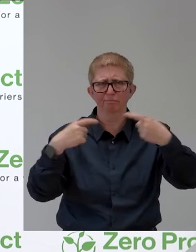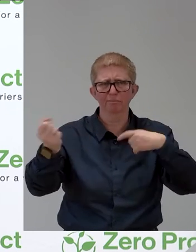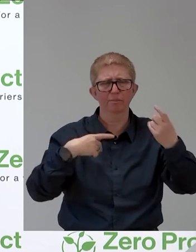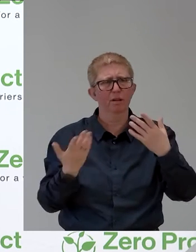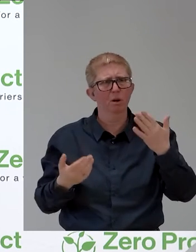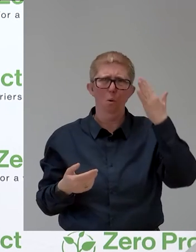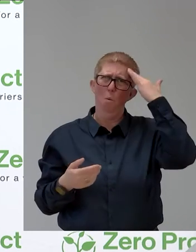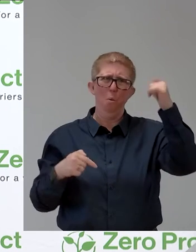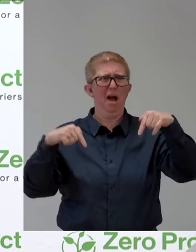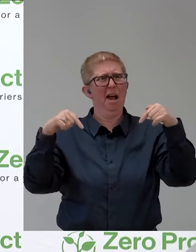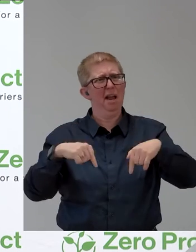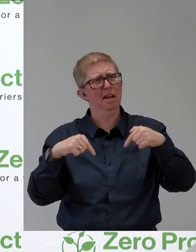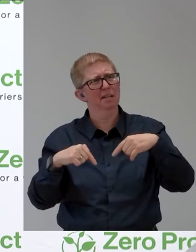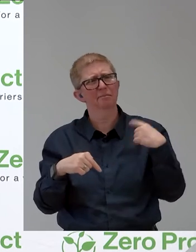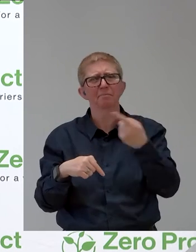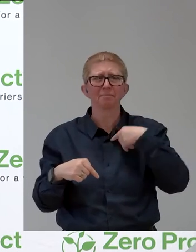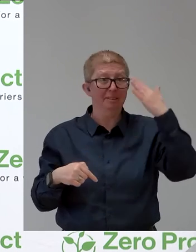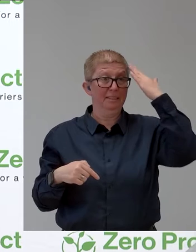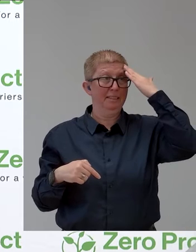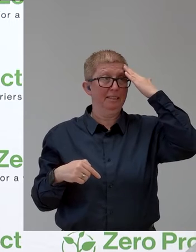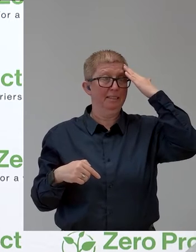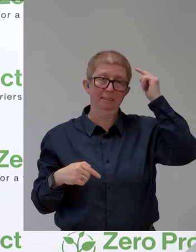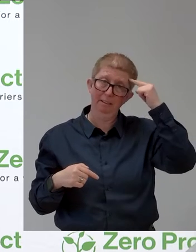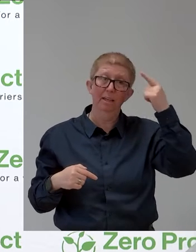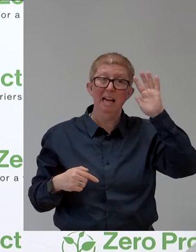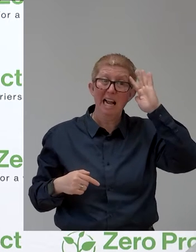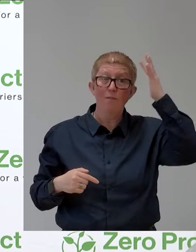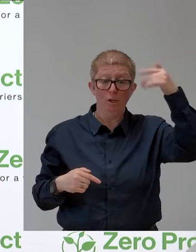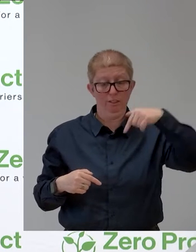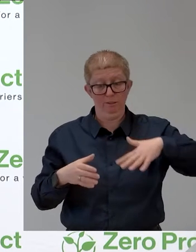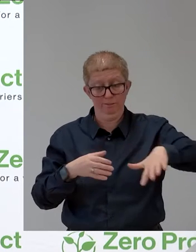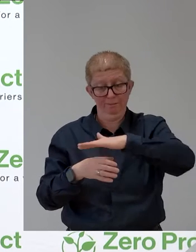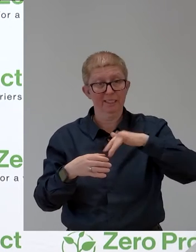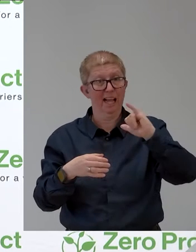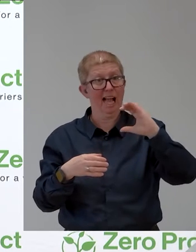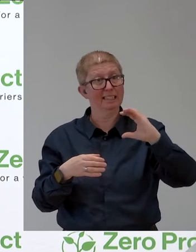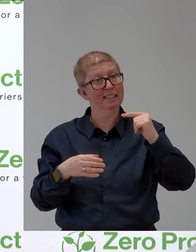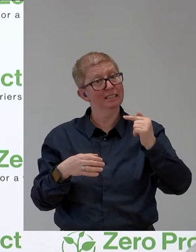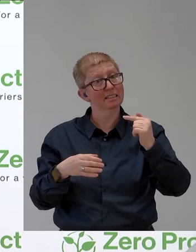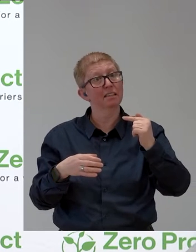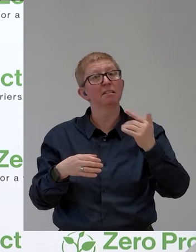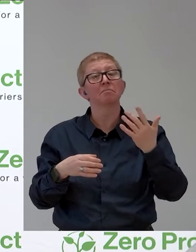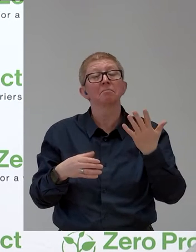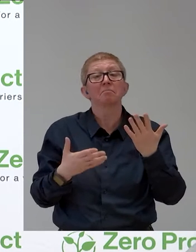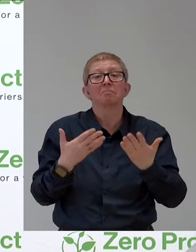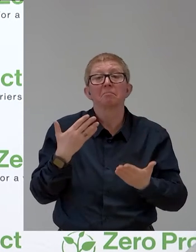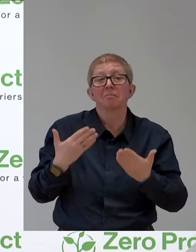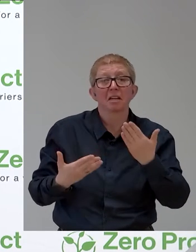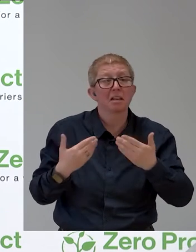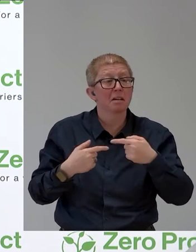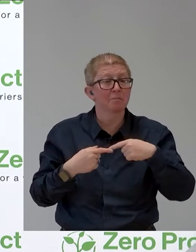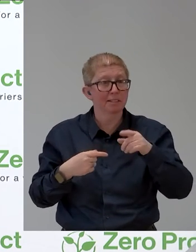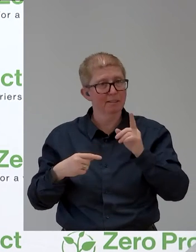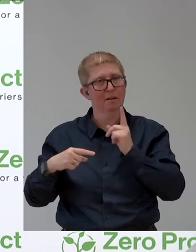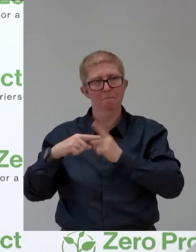Because we think that innovations happening in the ICT sector might be and can be highly beneficial for persons with